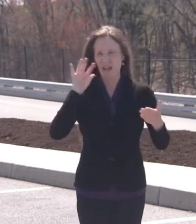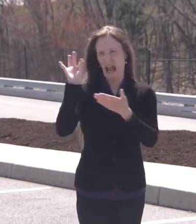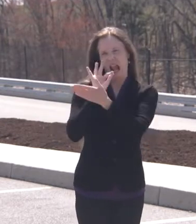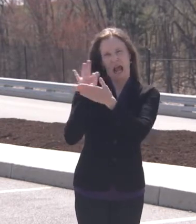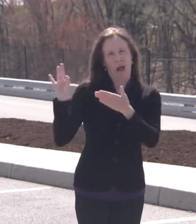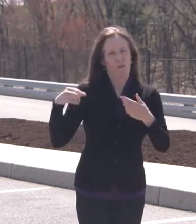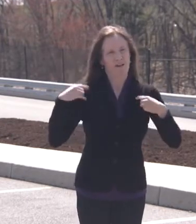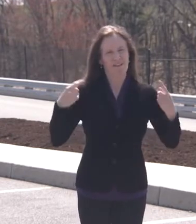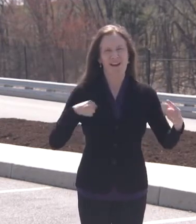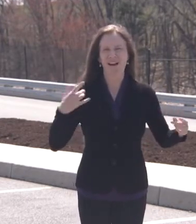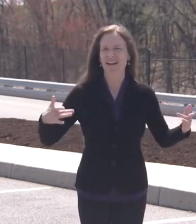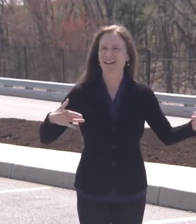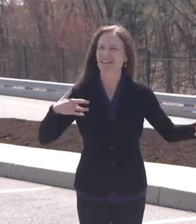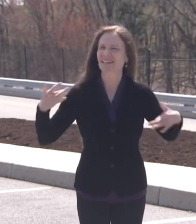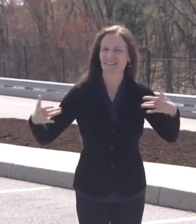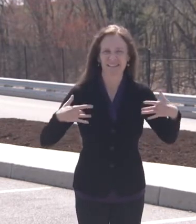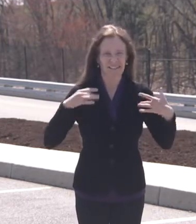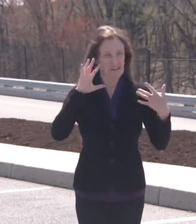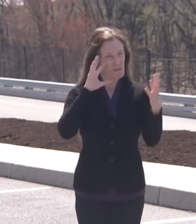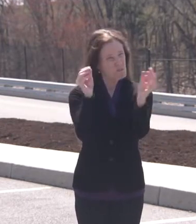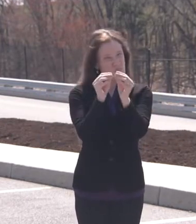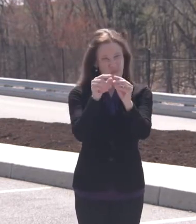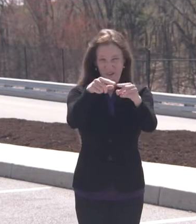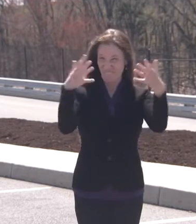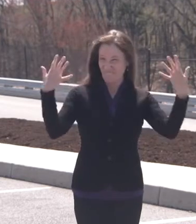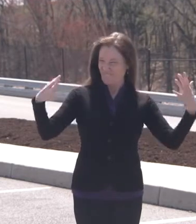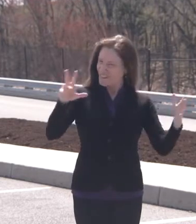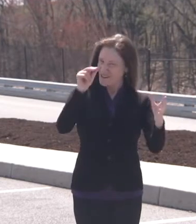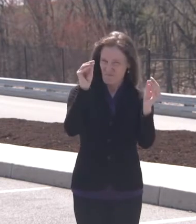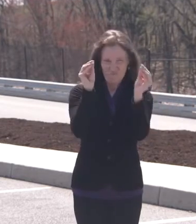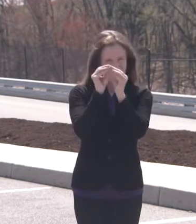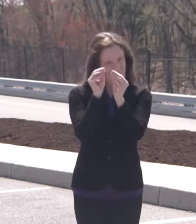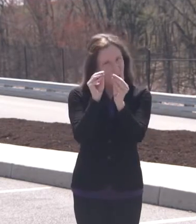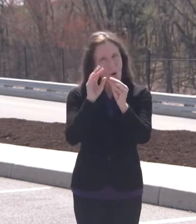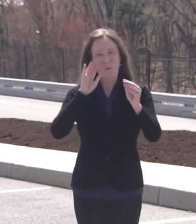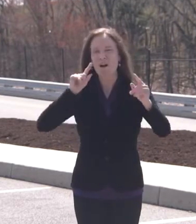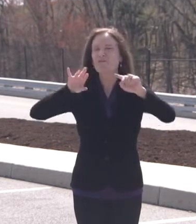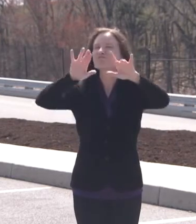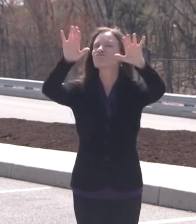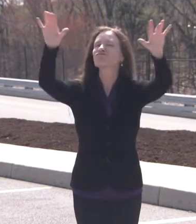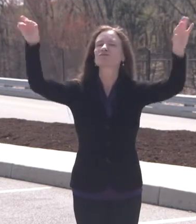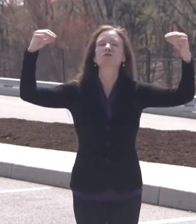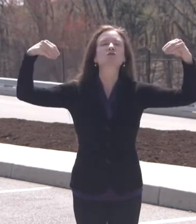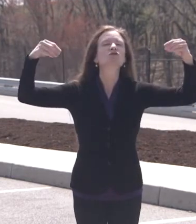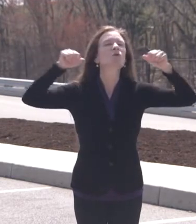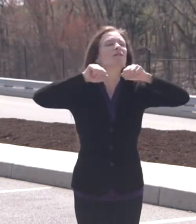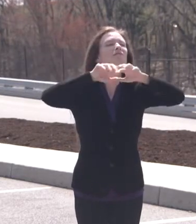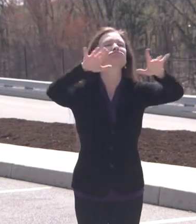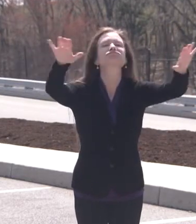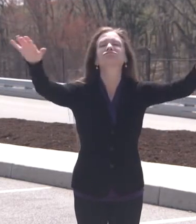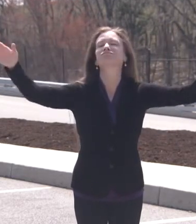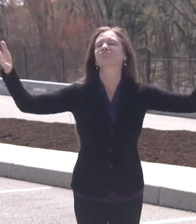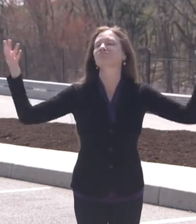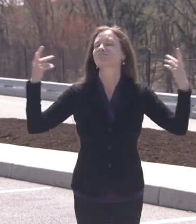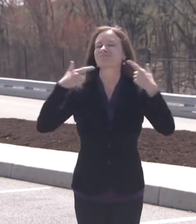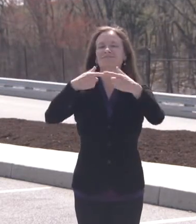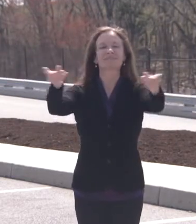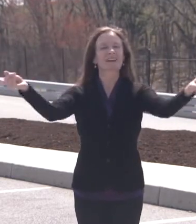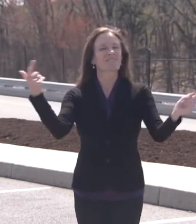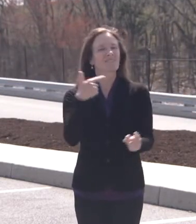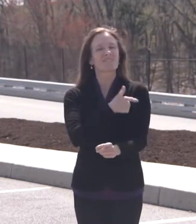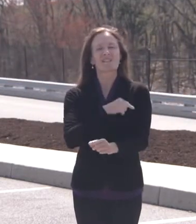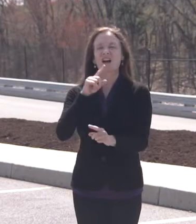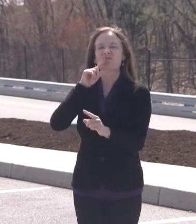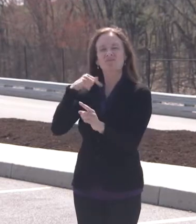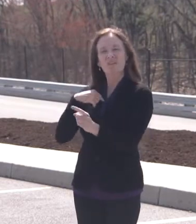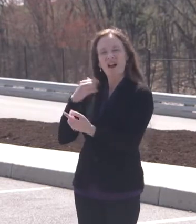immunizing more people in the coming months, including our essential store teams who serve our customers. And we wish Governor Wolf well as we move into the late, hopefully